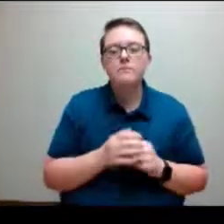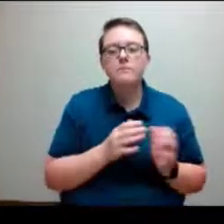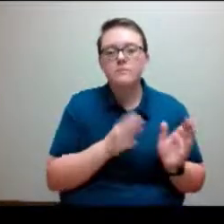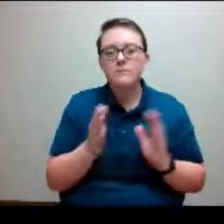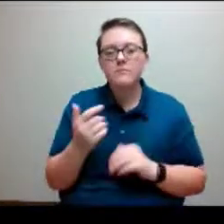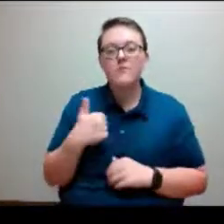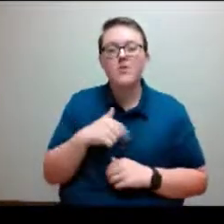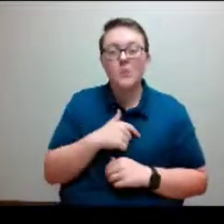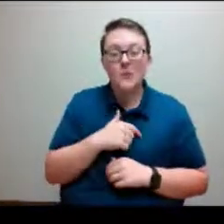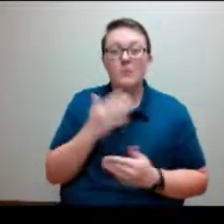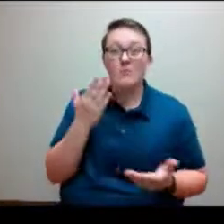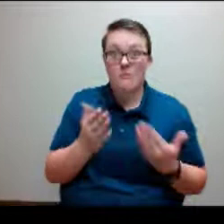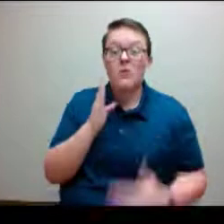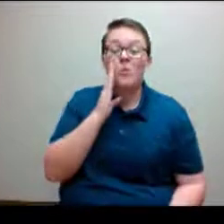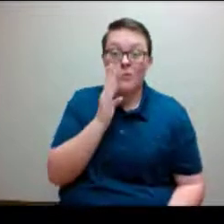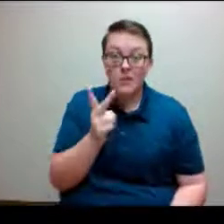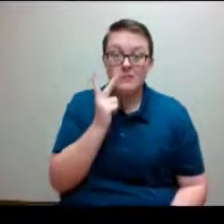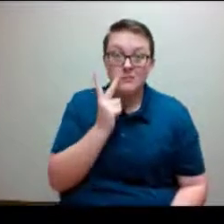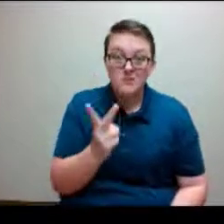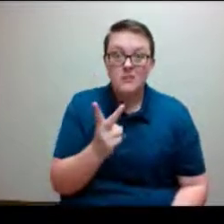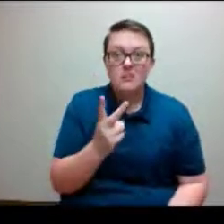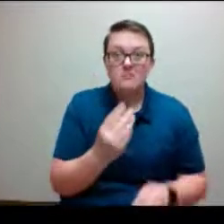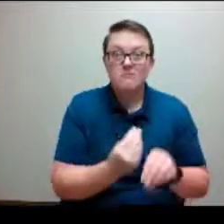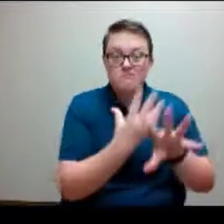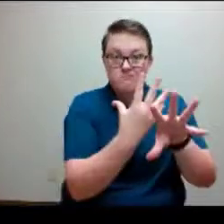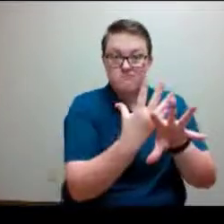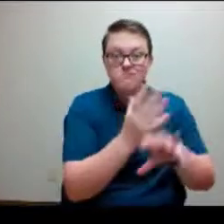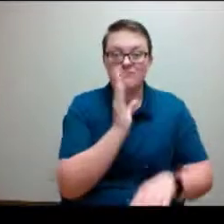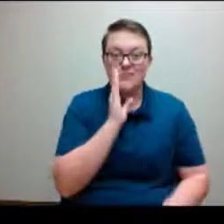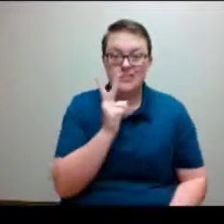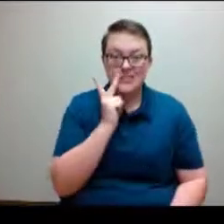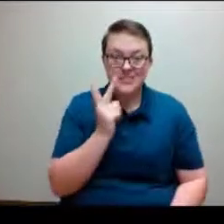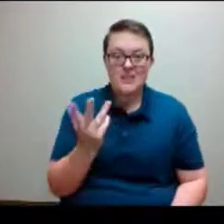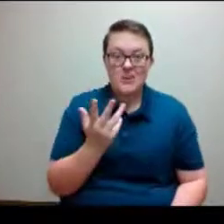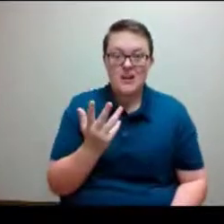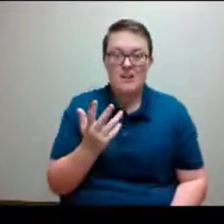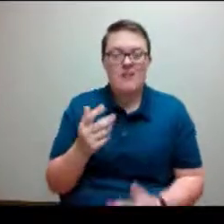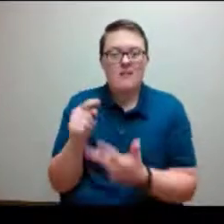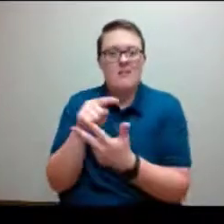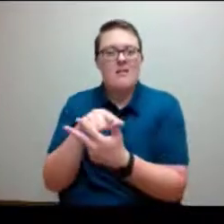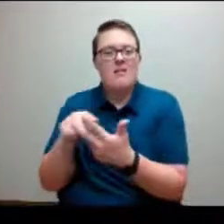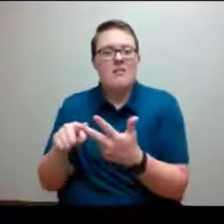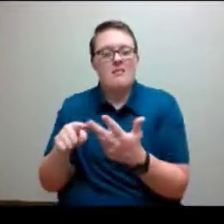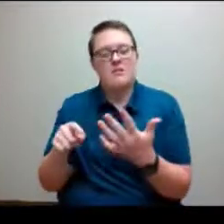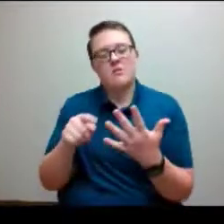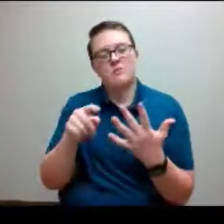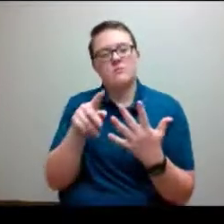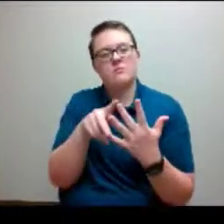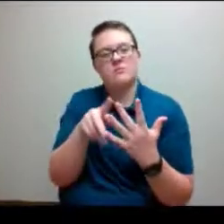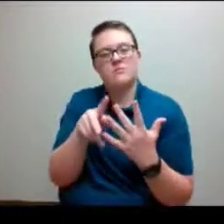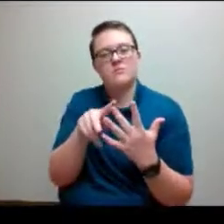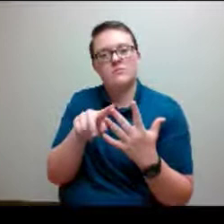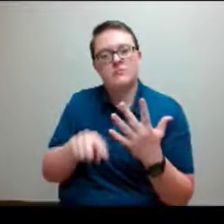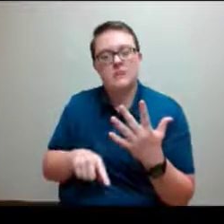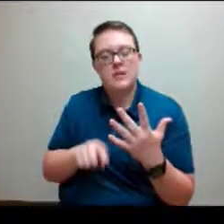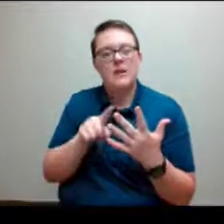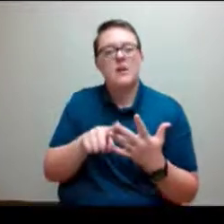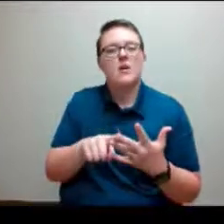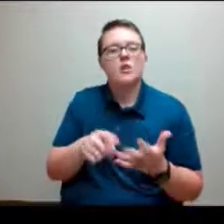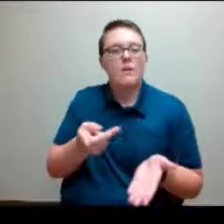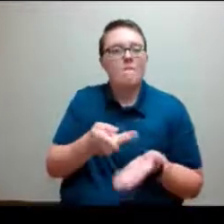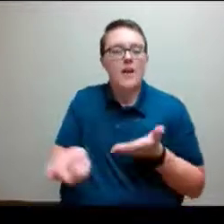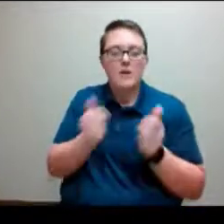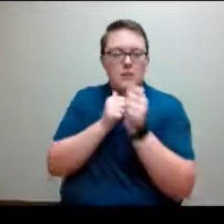going to see in the virtual environment is going to be the last three. So kind of failure to comply, disruption or abuse.